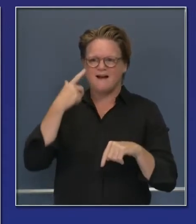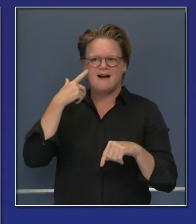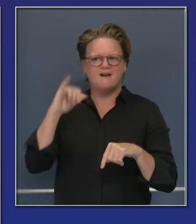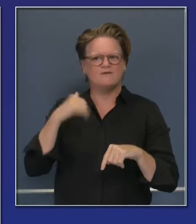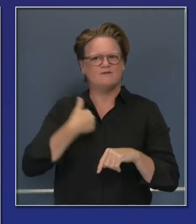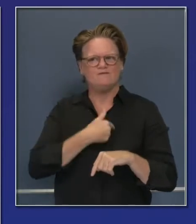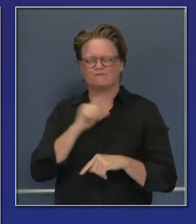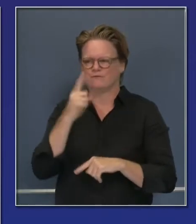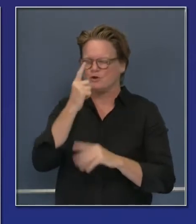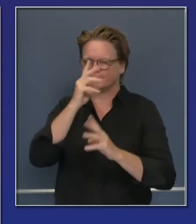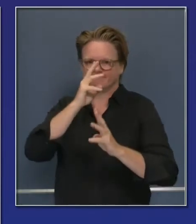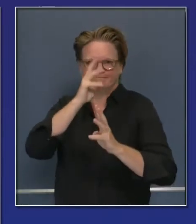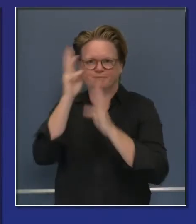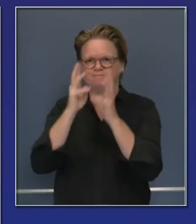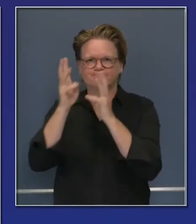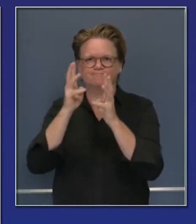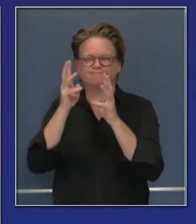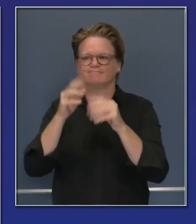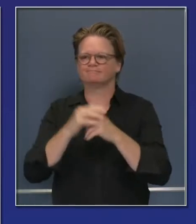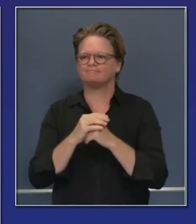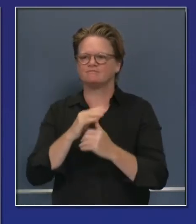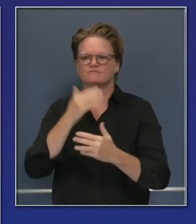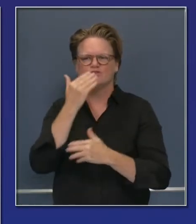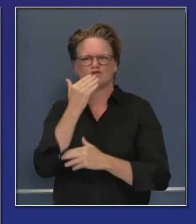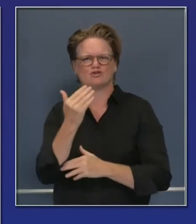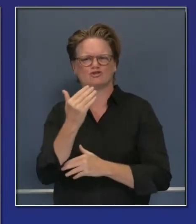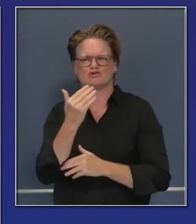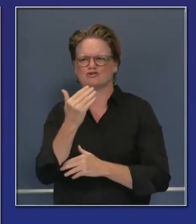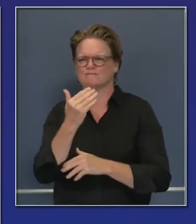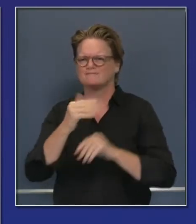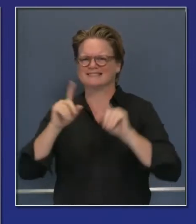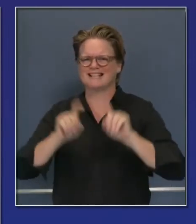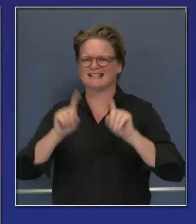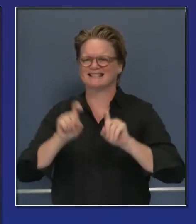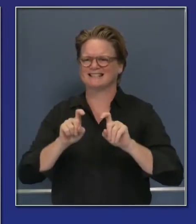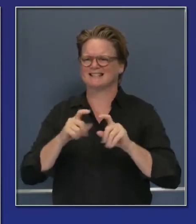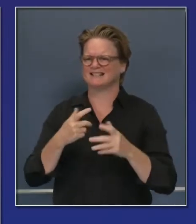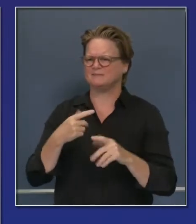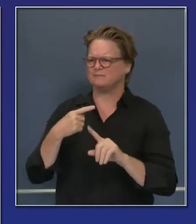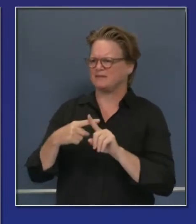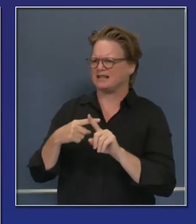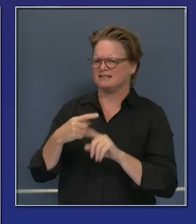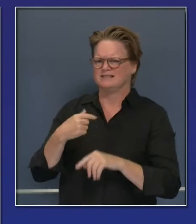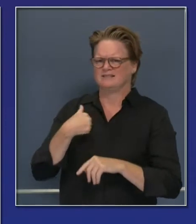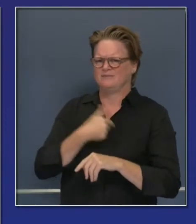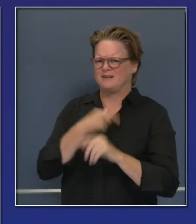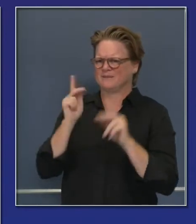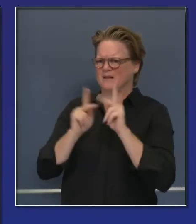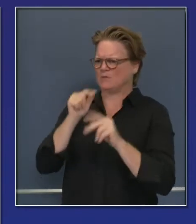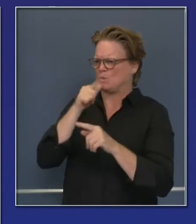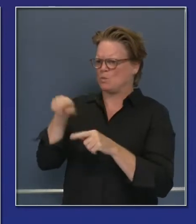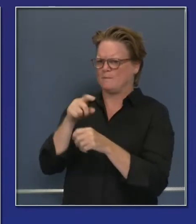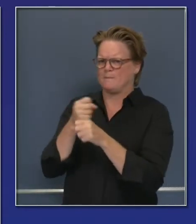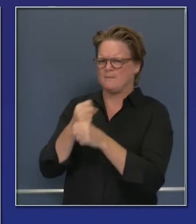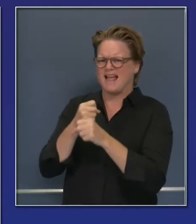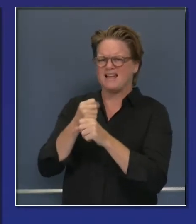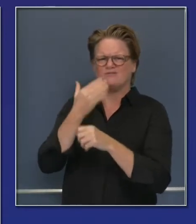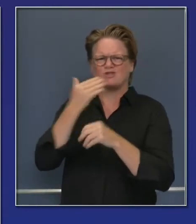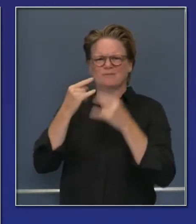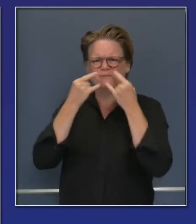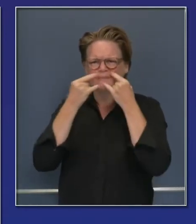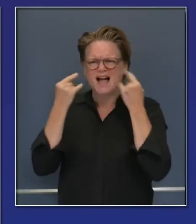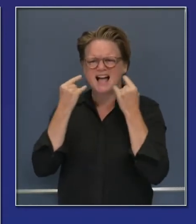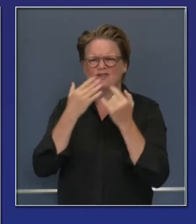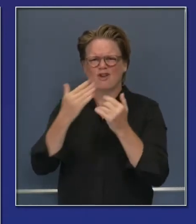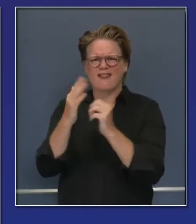create a reliable source of PPE. We now have to have to have a reliable source of testing that we can get results back in a timely